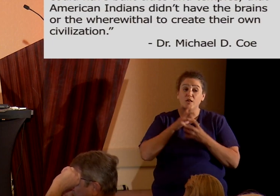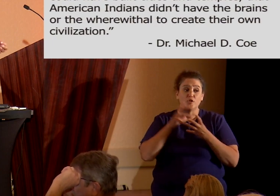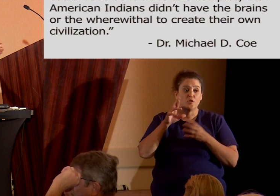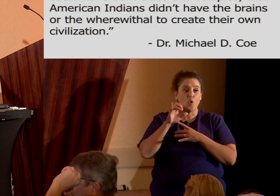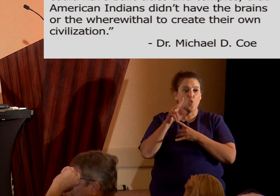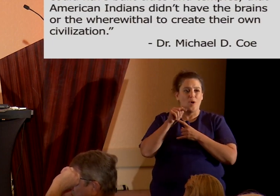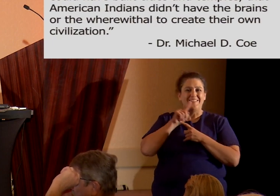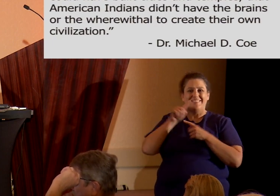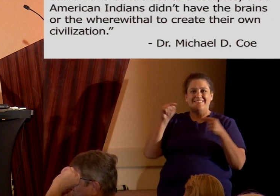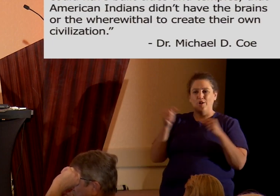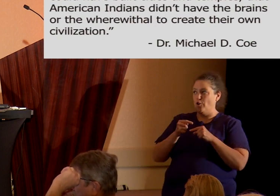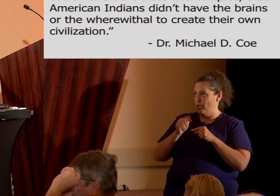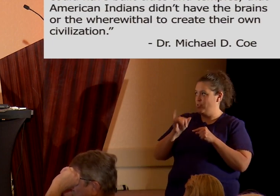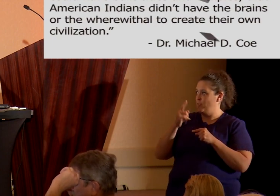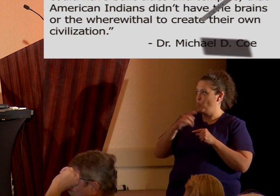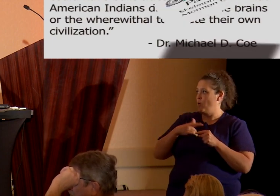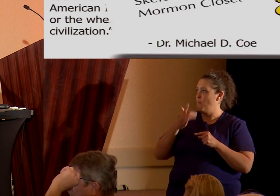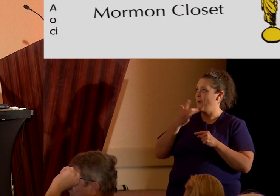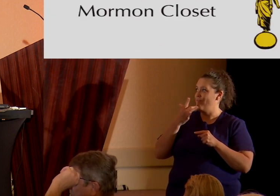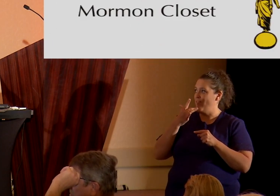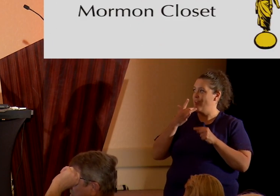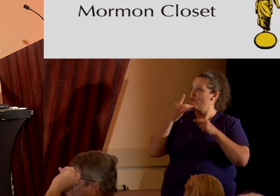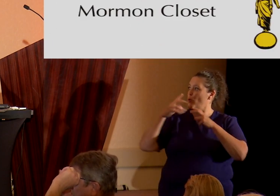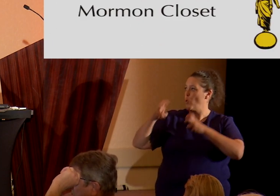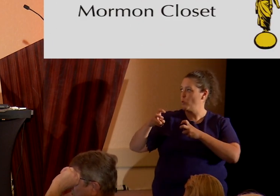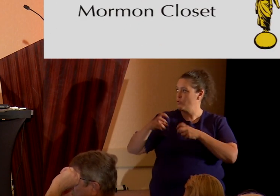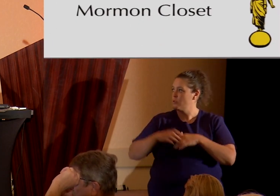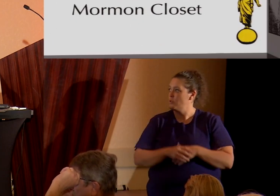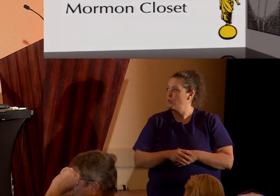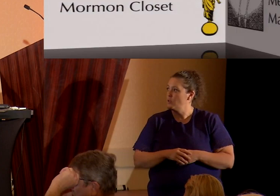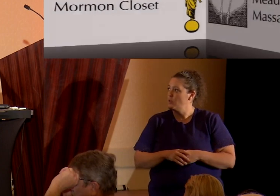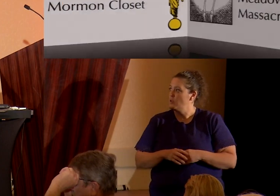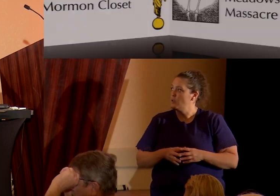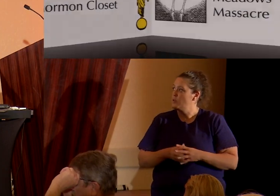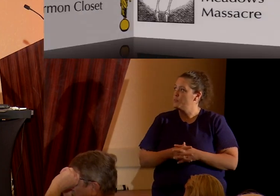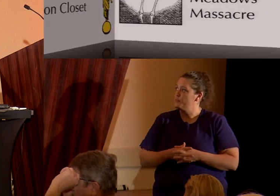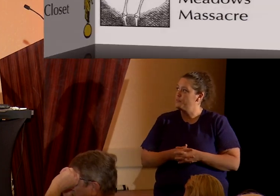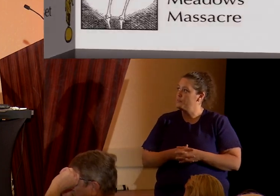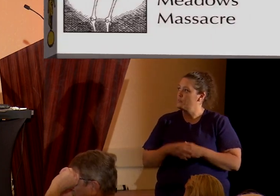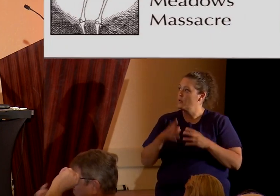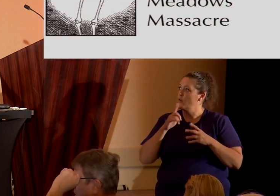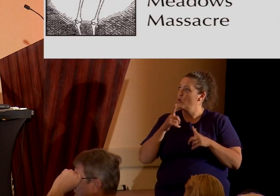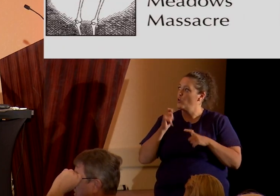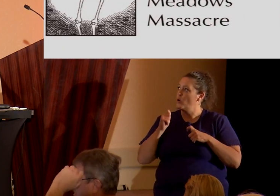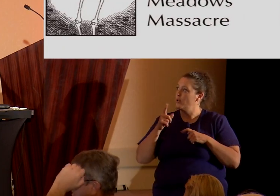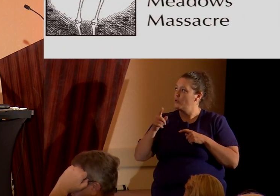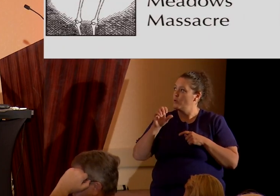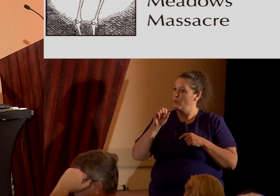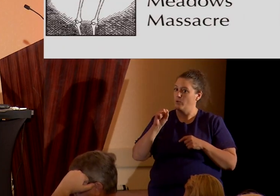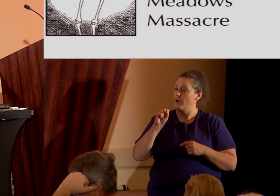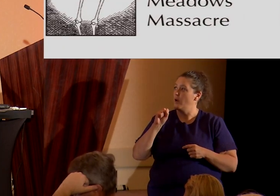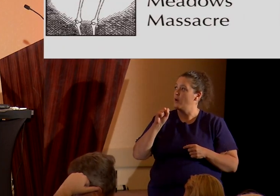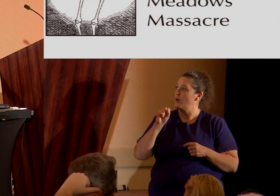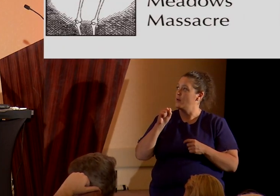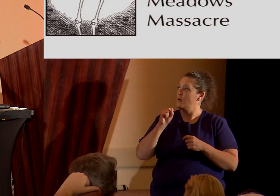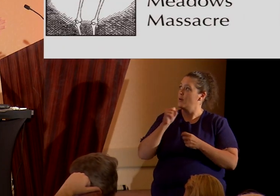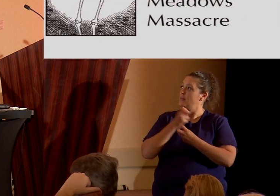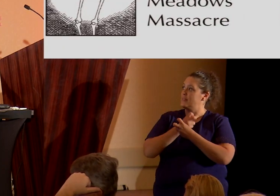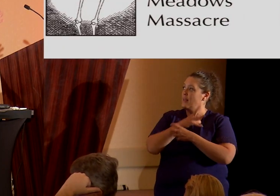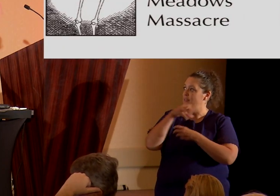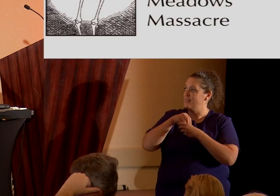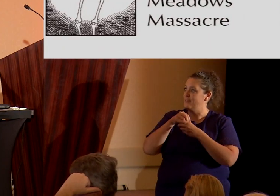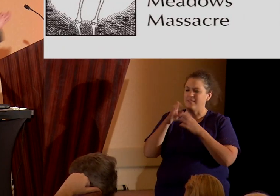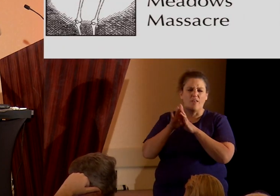it hurts. That's one of my favorite quotes about Mormonism. All right, let's get very quickly to these skeletons in the closet. I